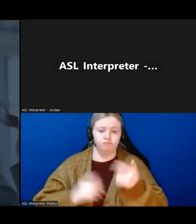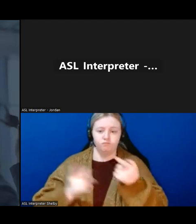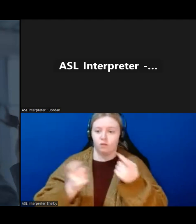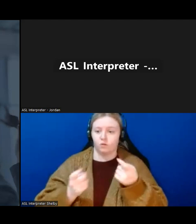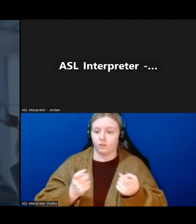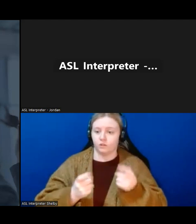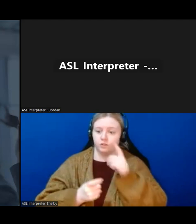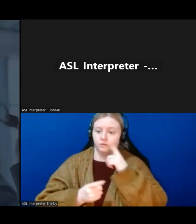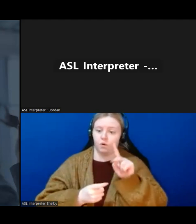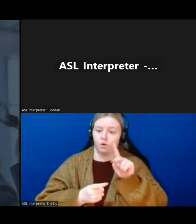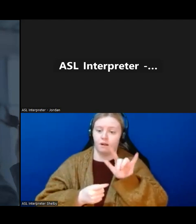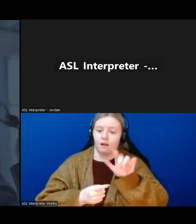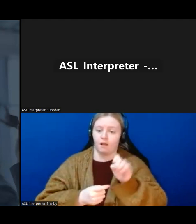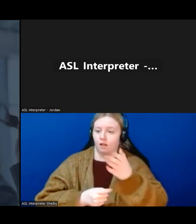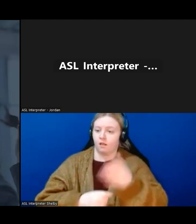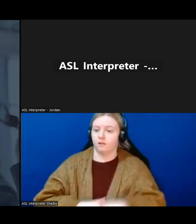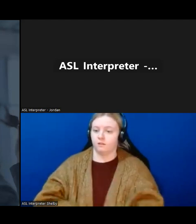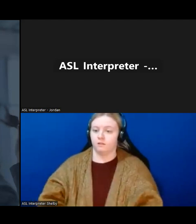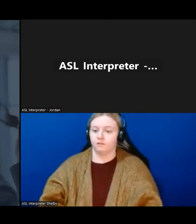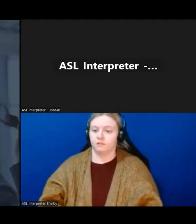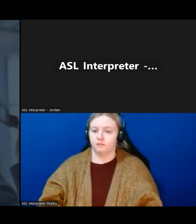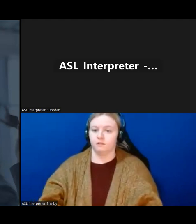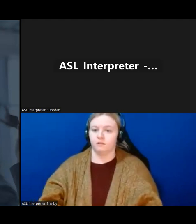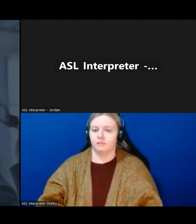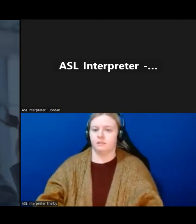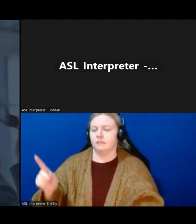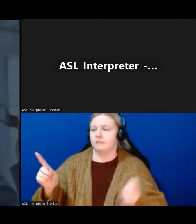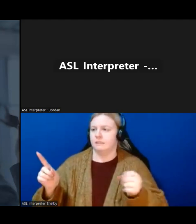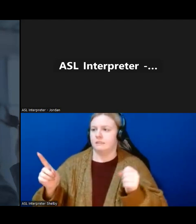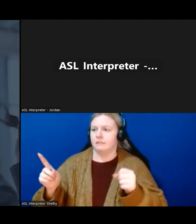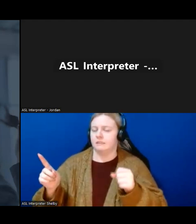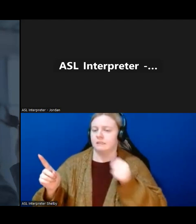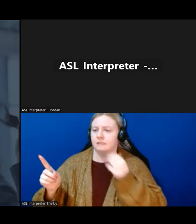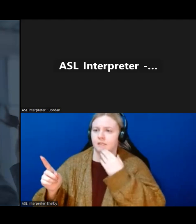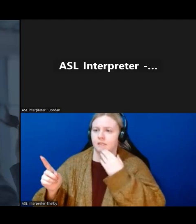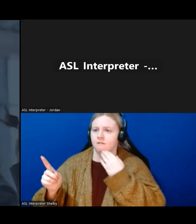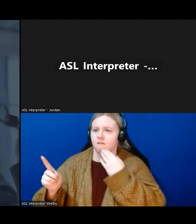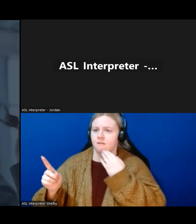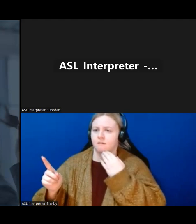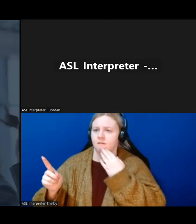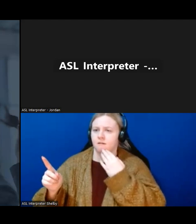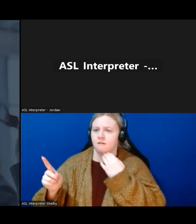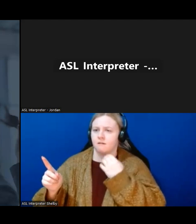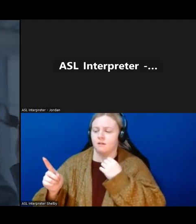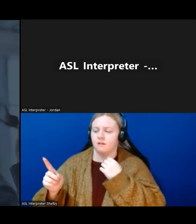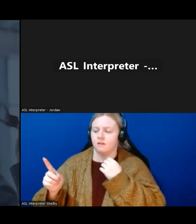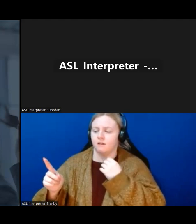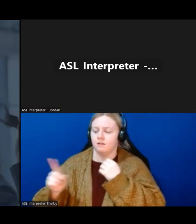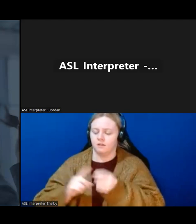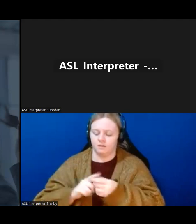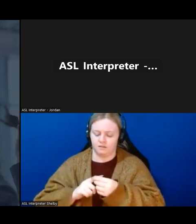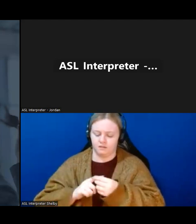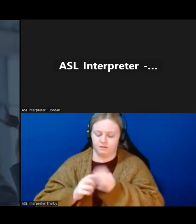for Kyle at this time? Yeah, wonder if Kyle could tell us what facilities have available for